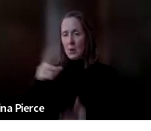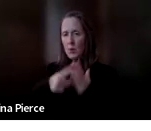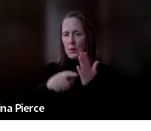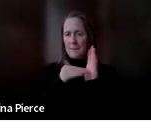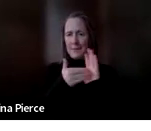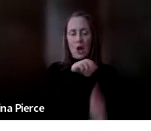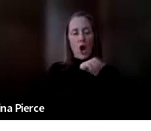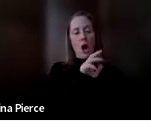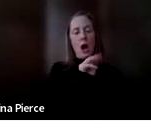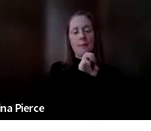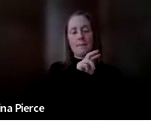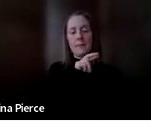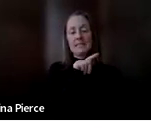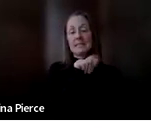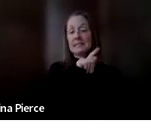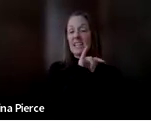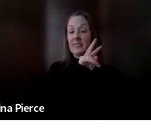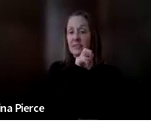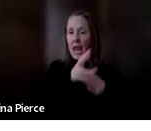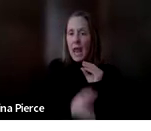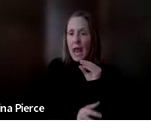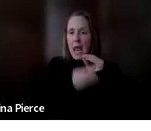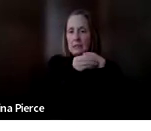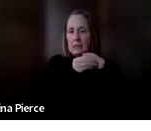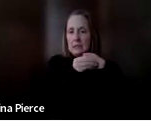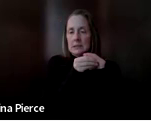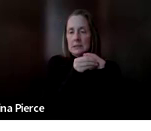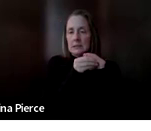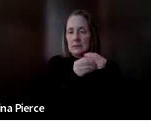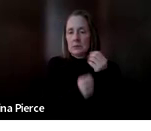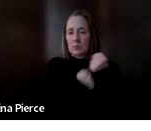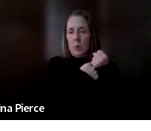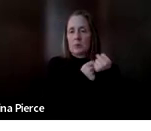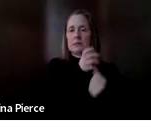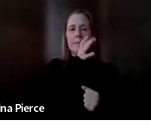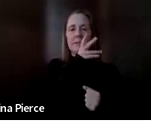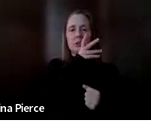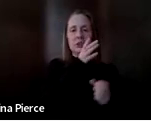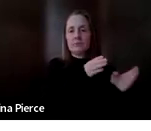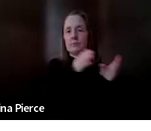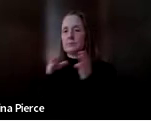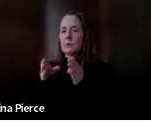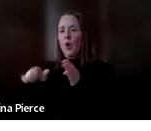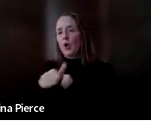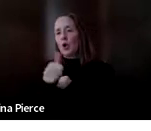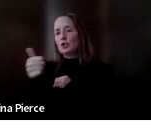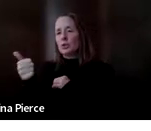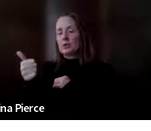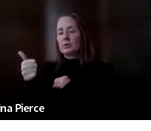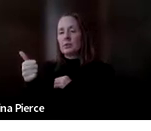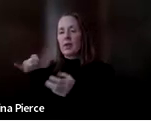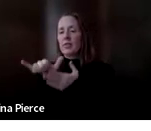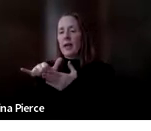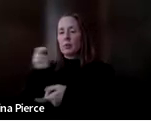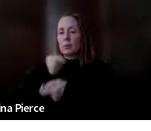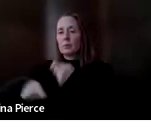communication that supplements or adds to speech. The alternative part talks about communication that takes the place